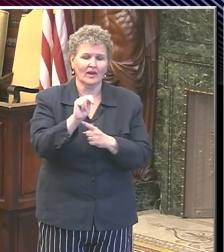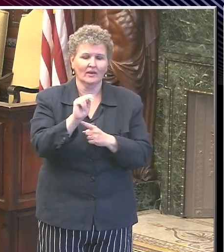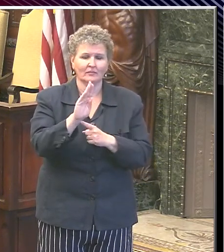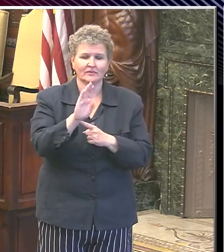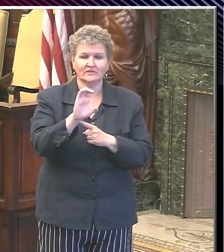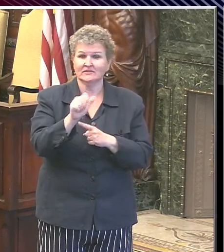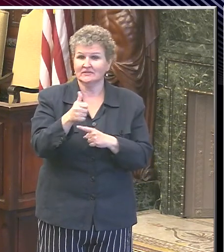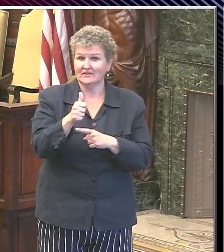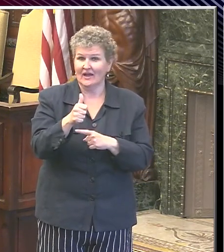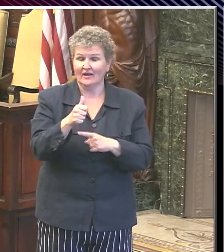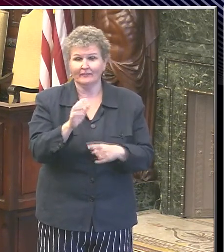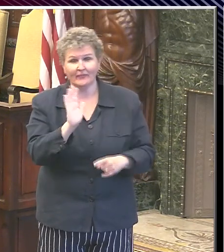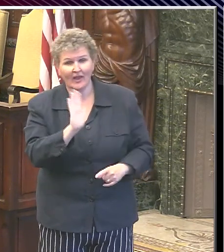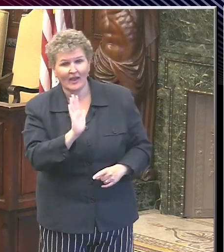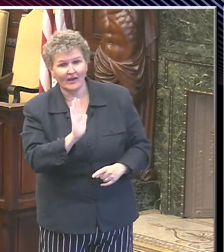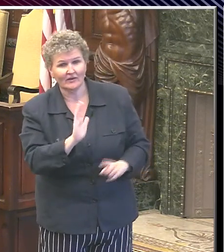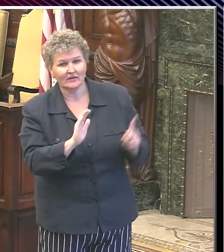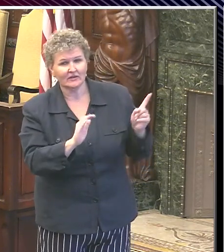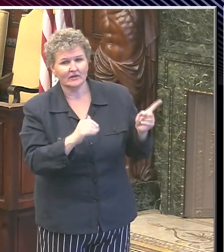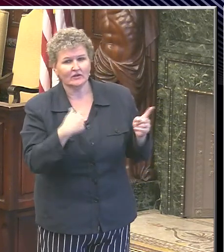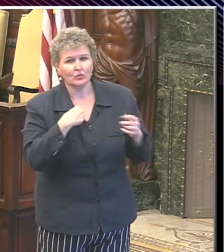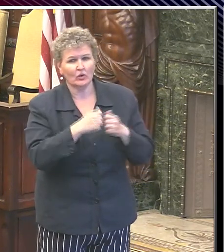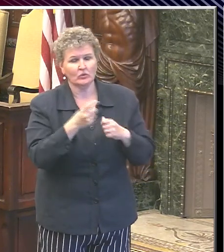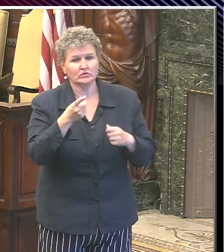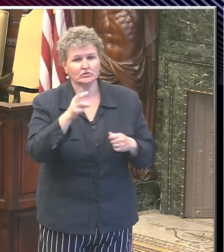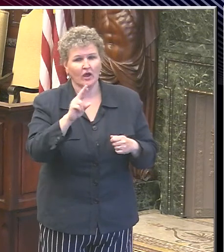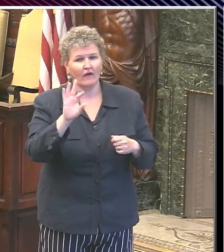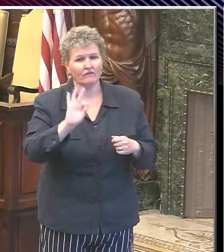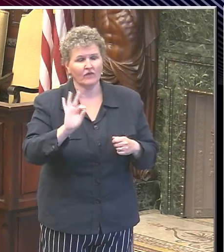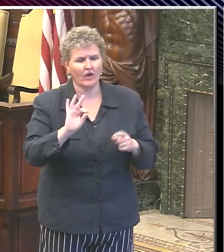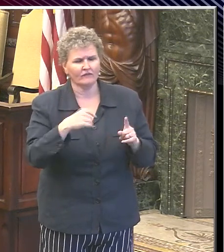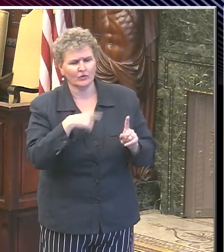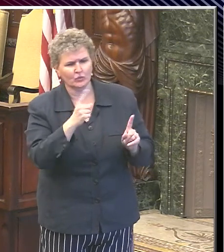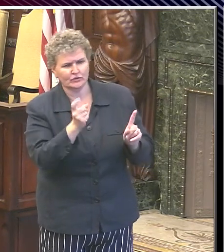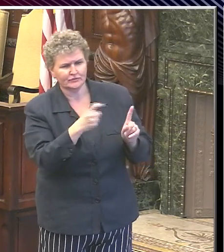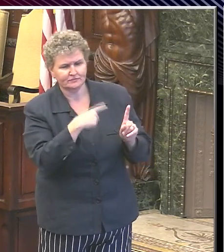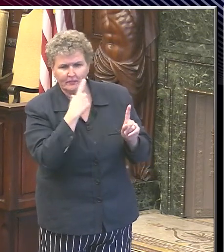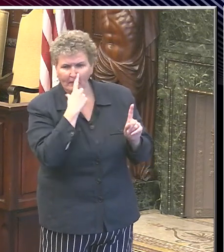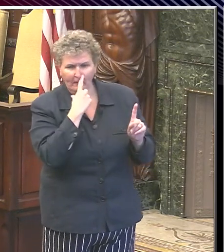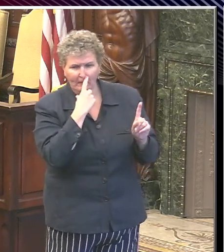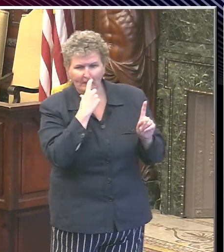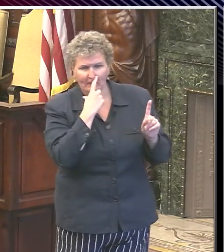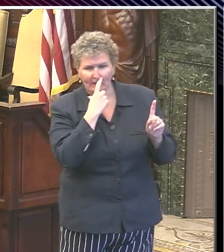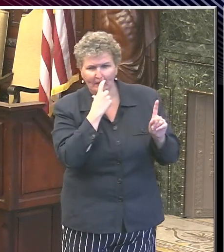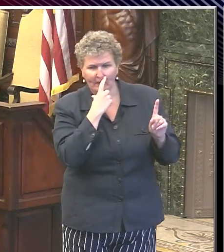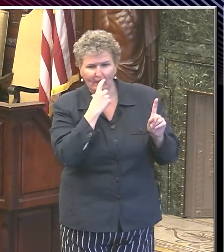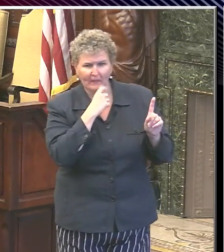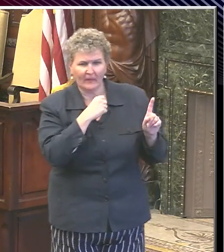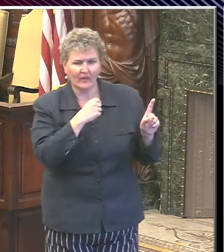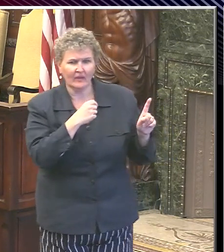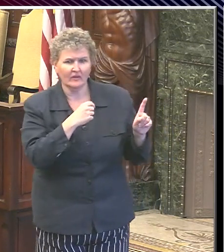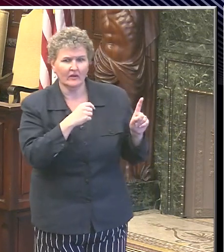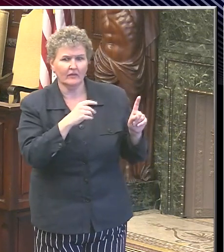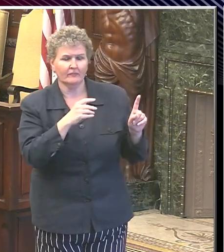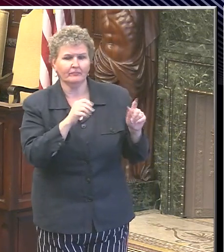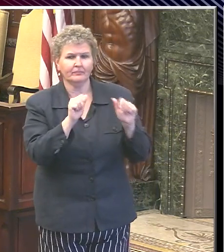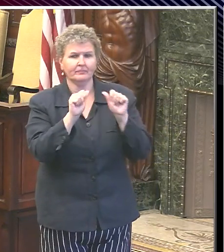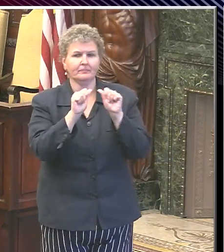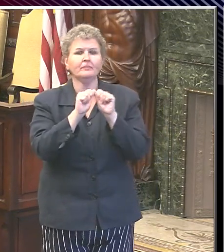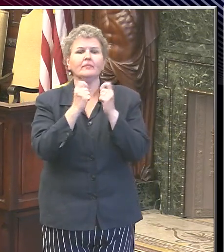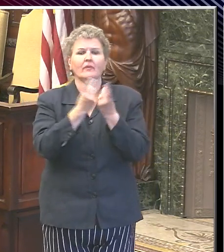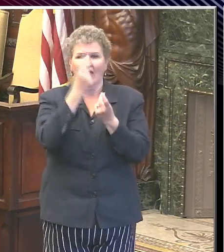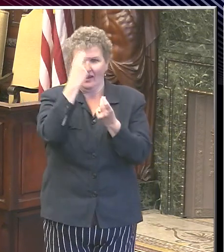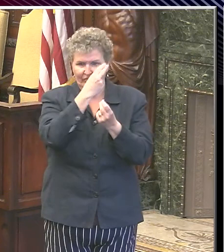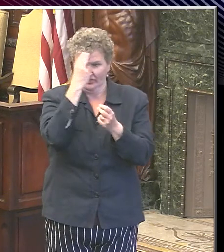Hi, this question is for Dr. Farley. We mentioned the archdiocese. It was briefly mentioned in a question